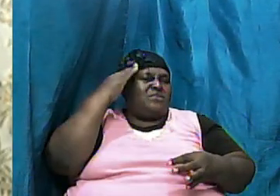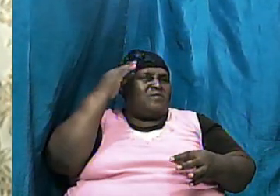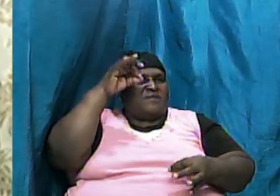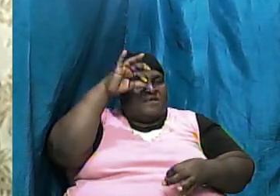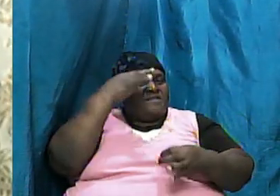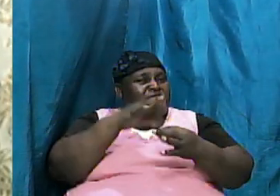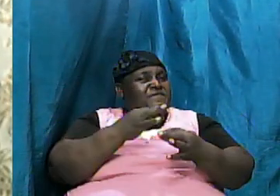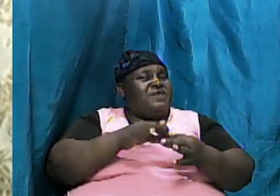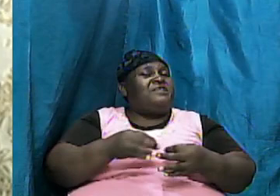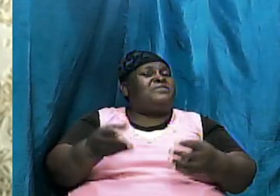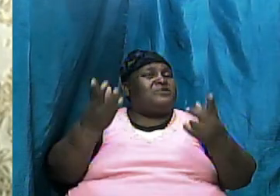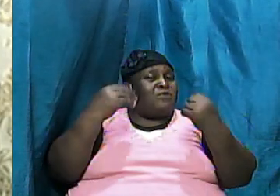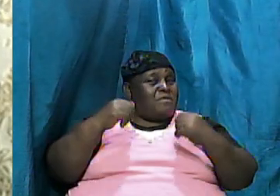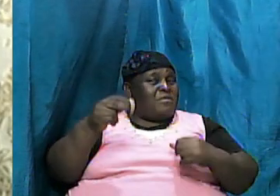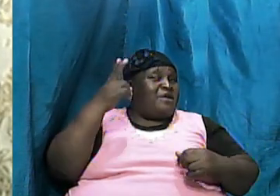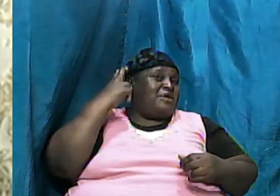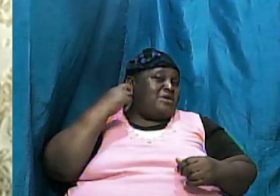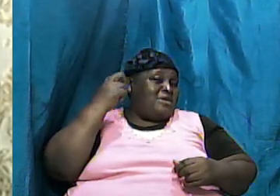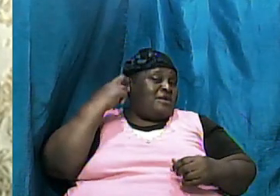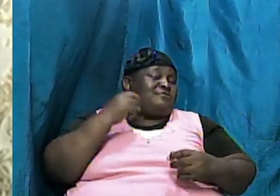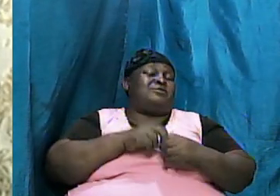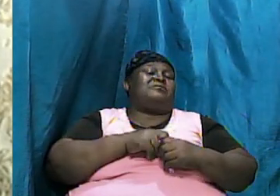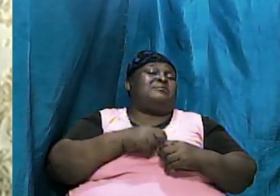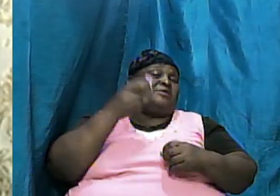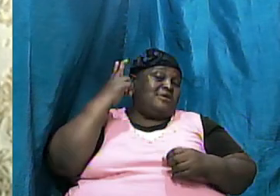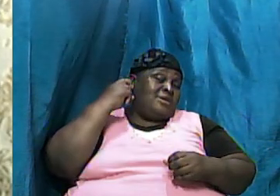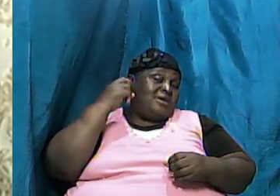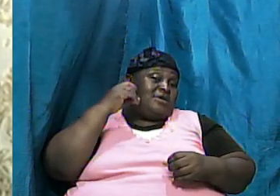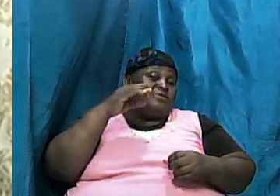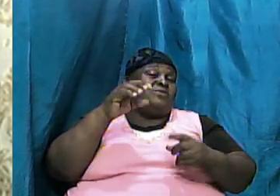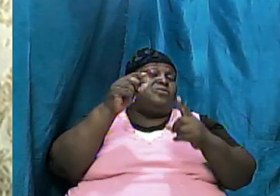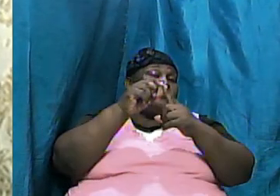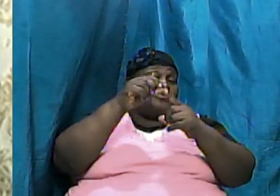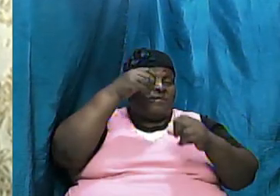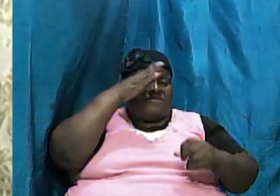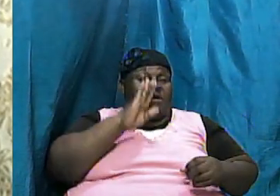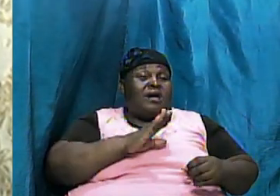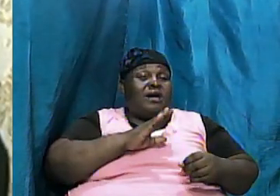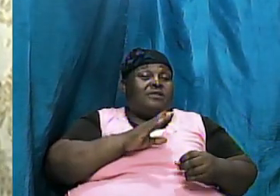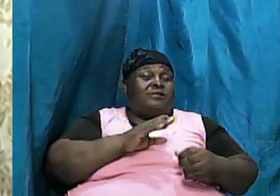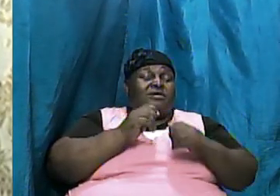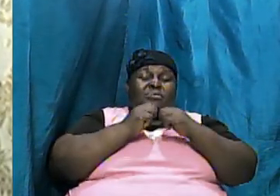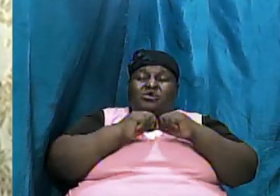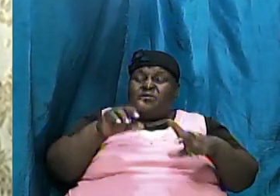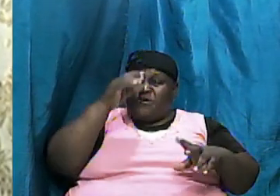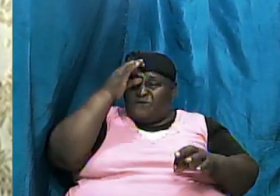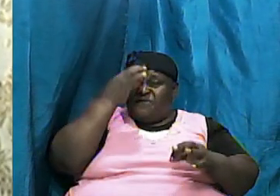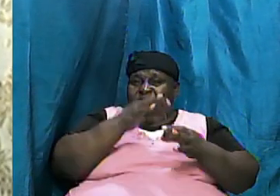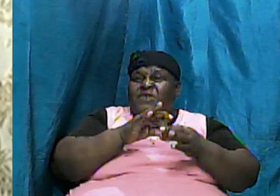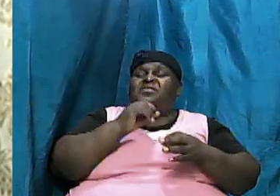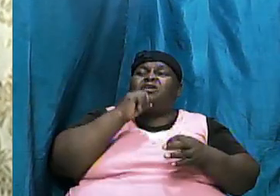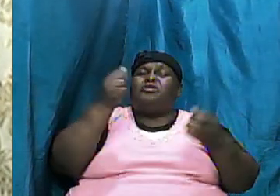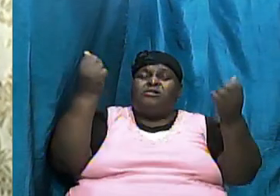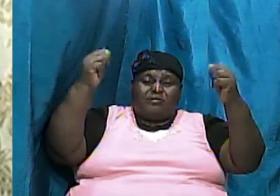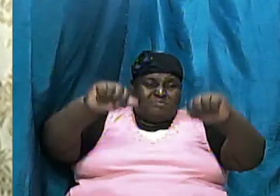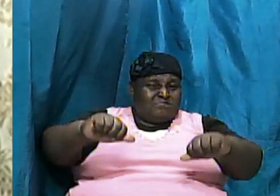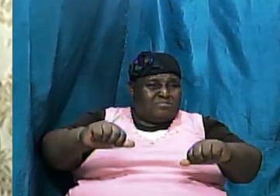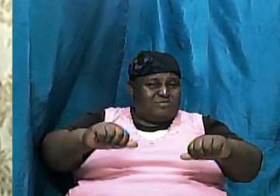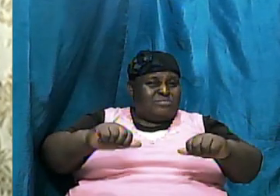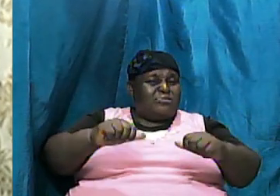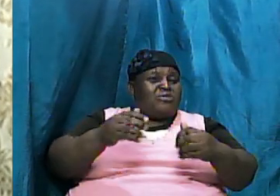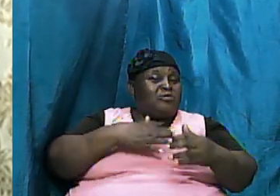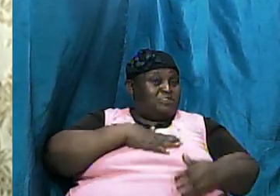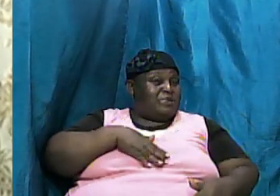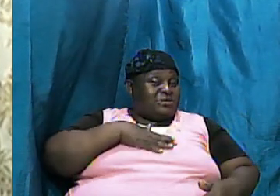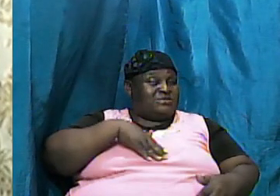and hearing by the word of God and without faith it is impossible to please God God chose not to